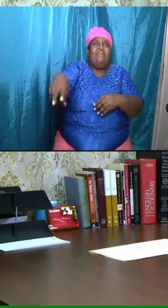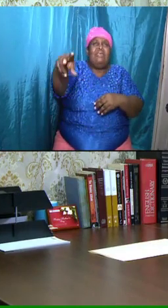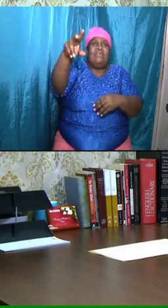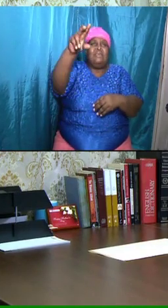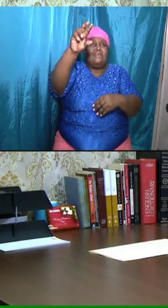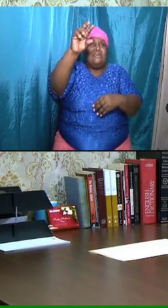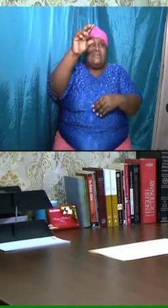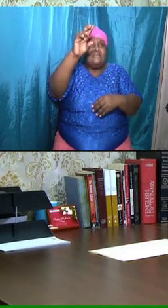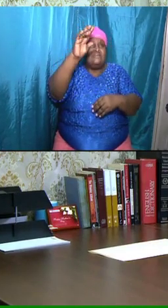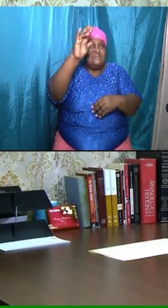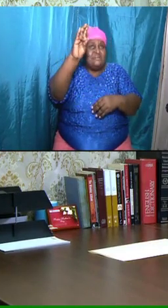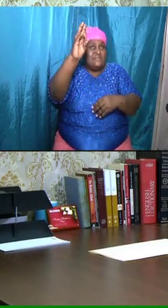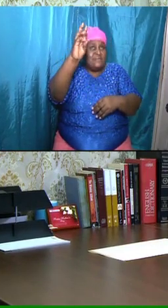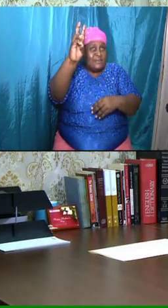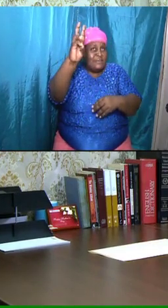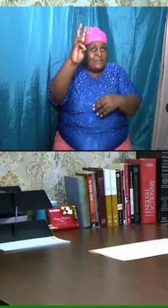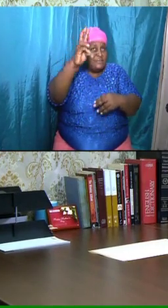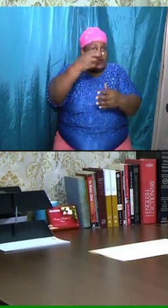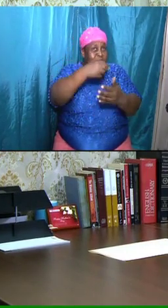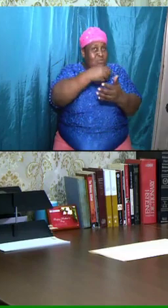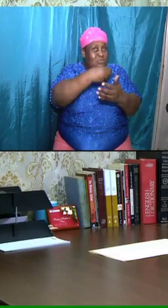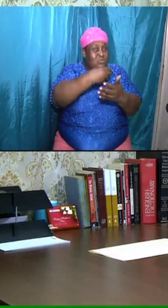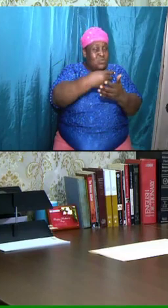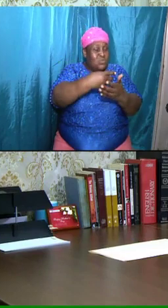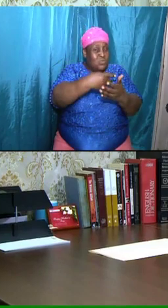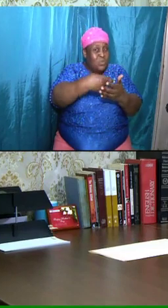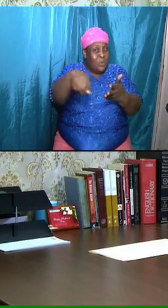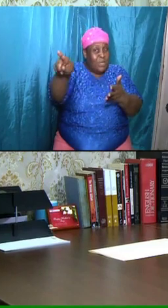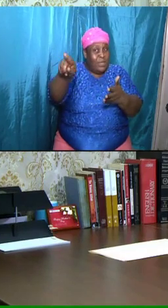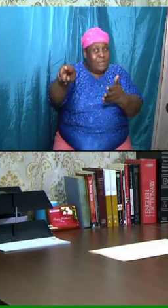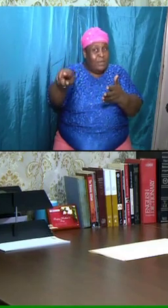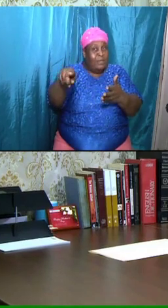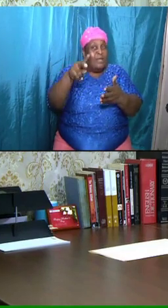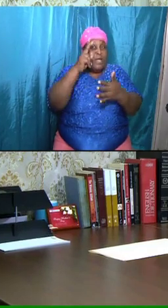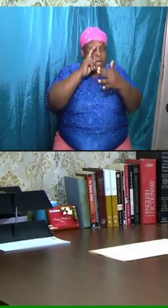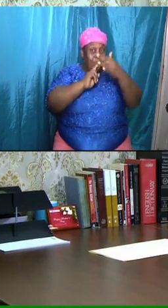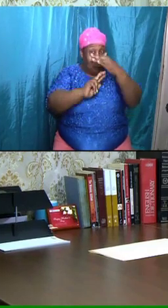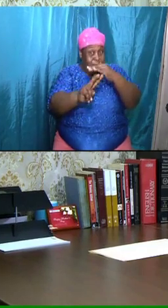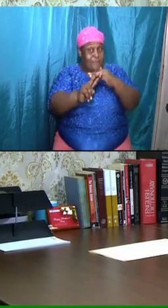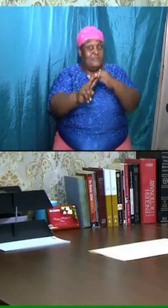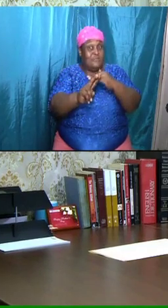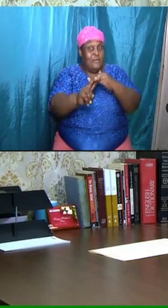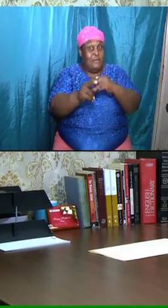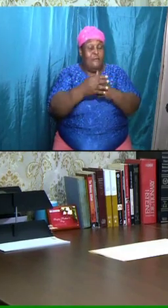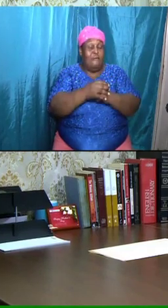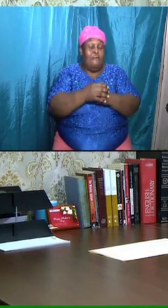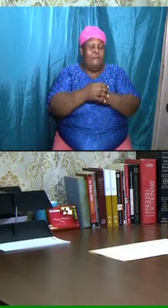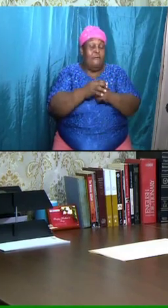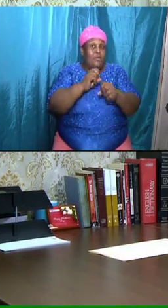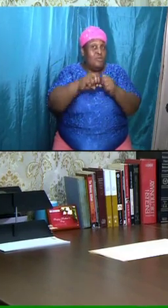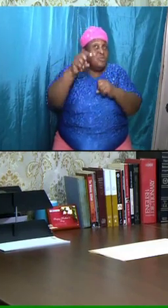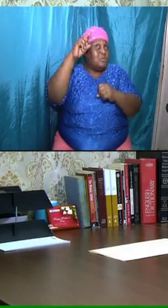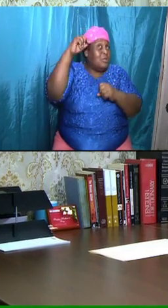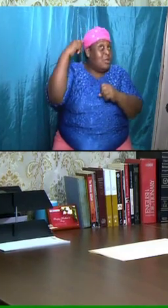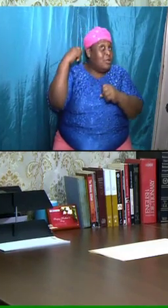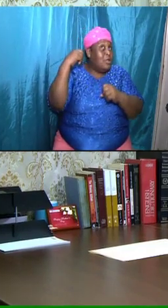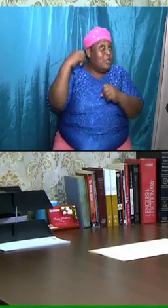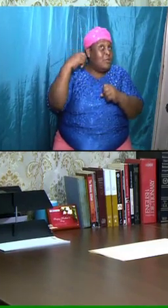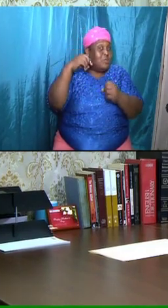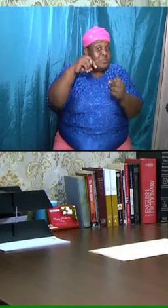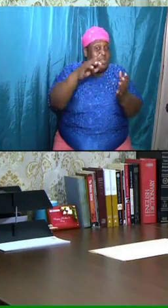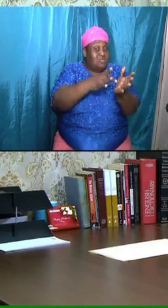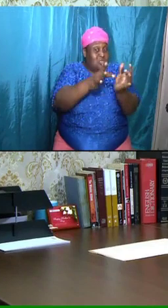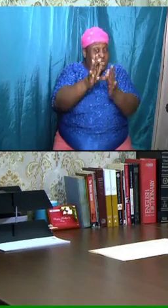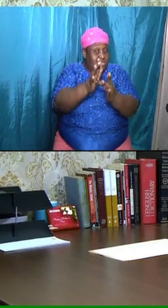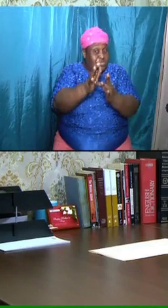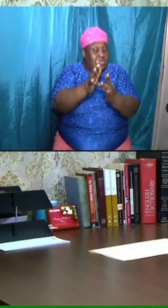gave time frames when this would have happened. So he knew that Messiah was going to be cut